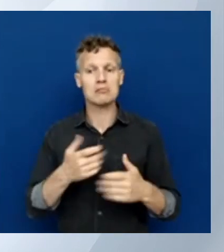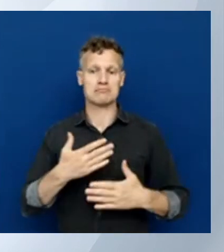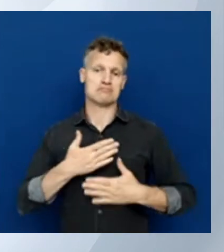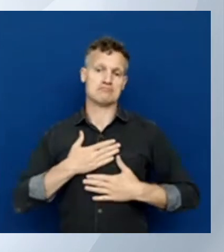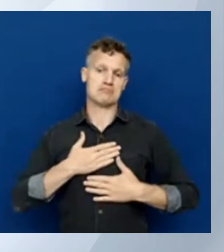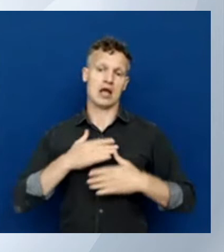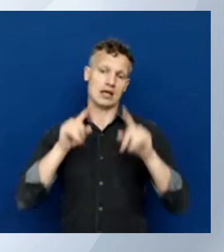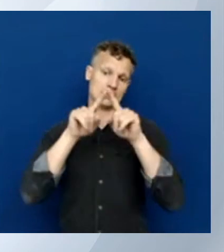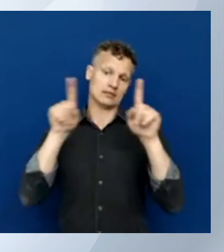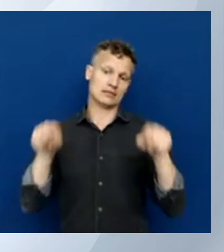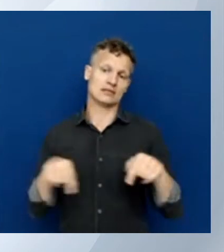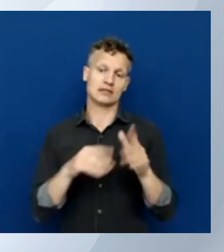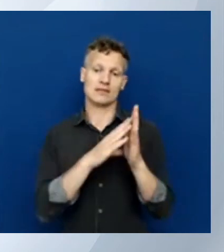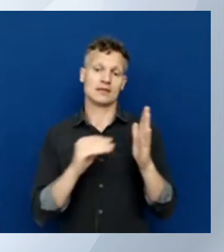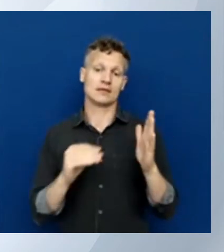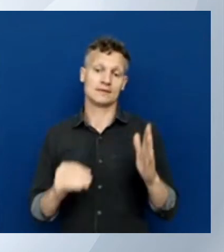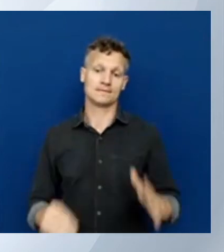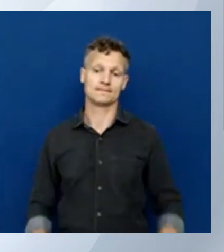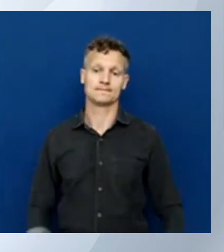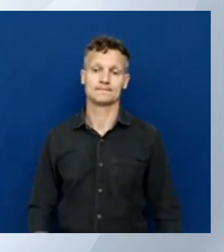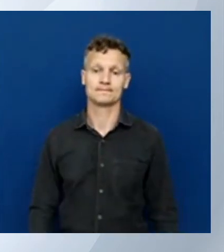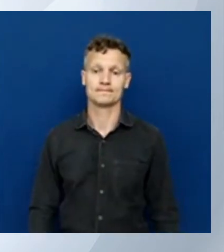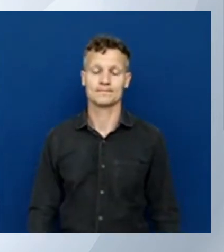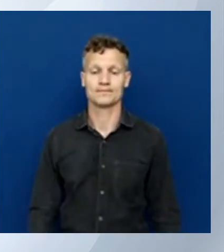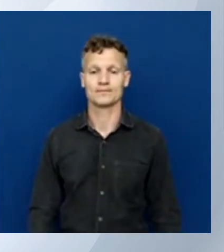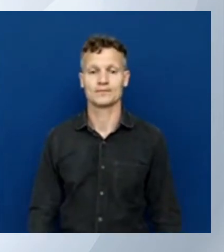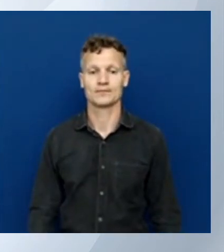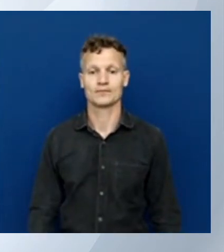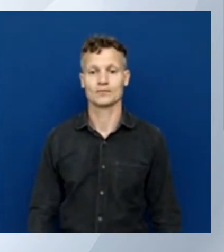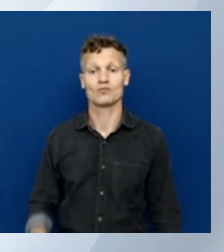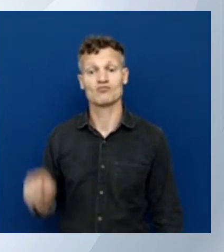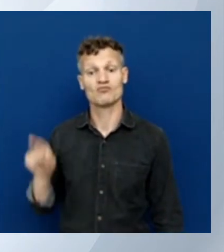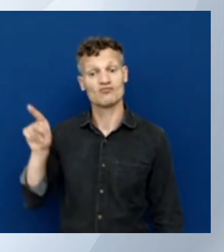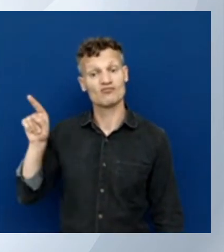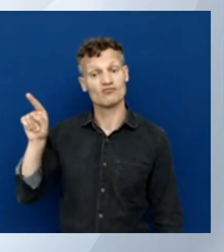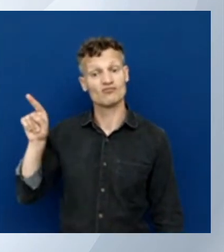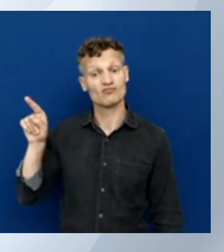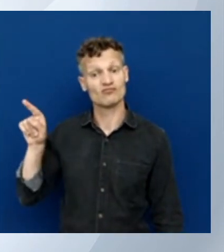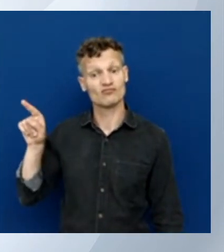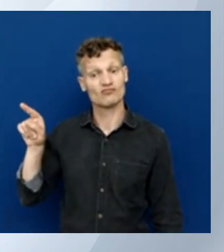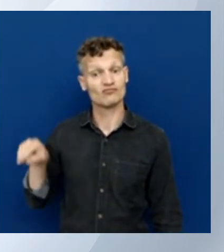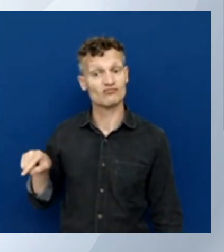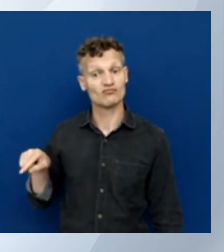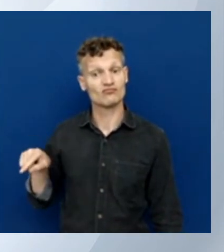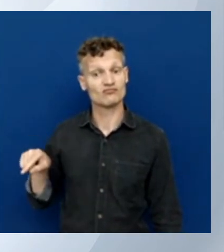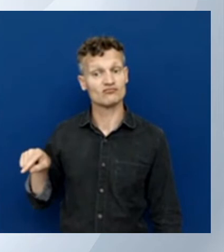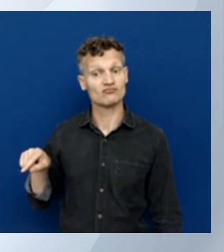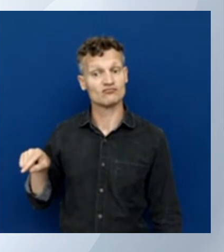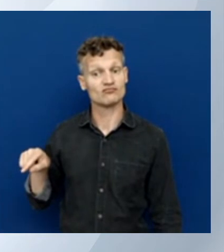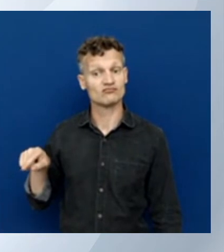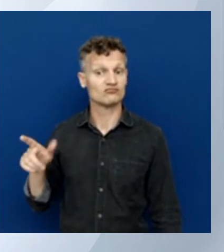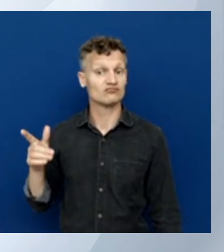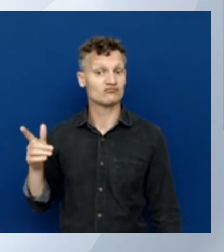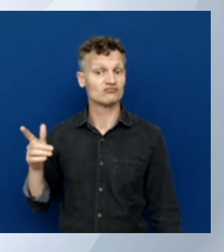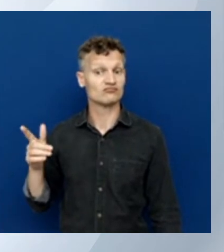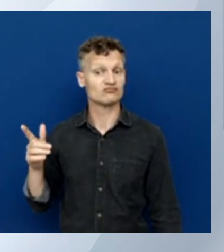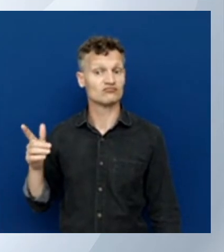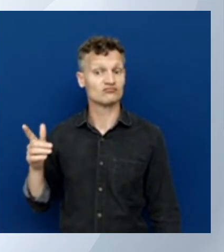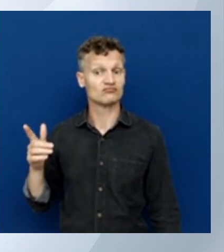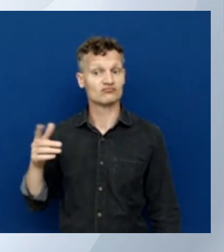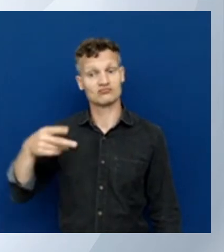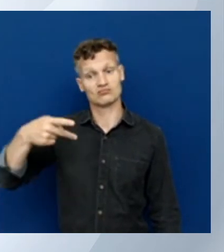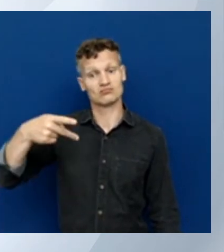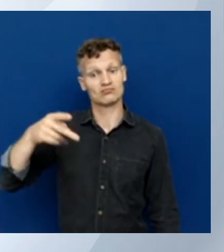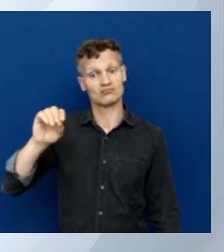So this is how the portal can help you with ARM templates.